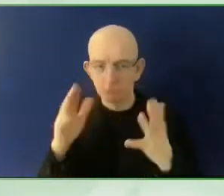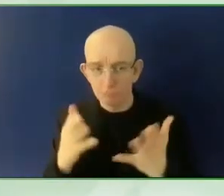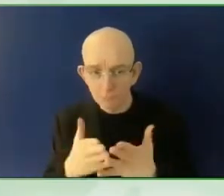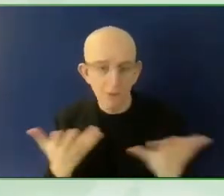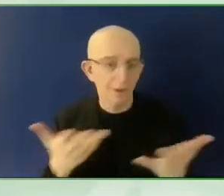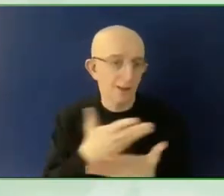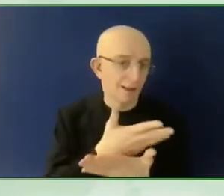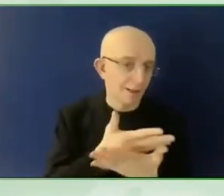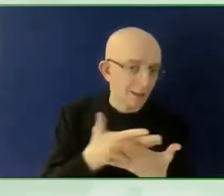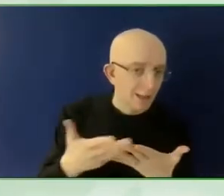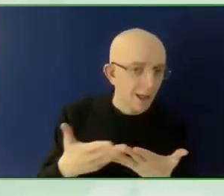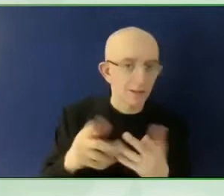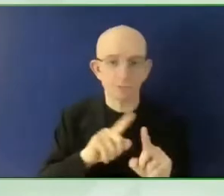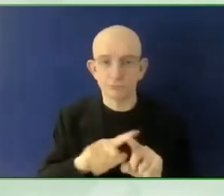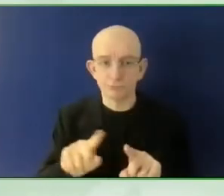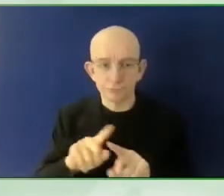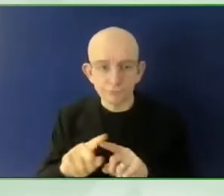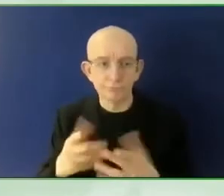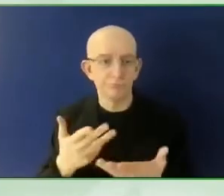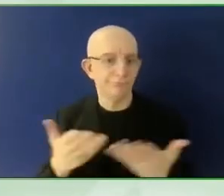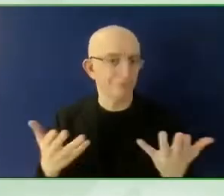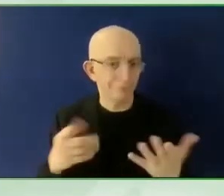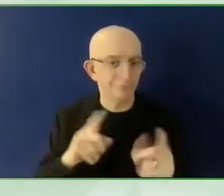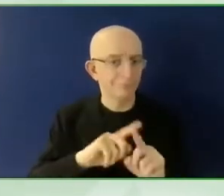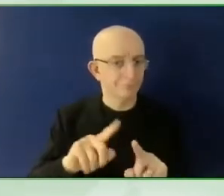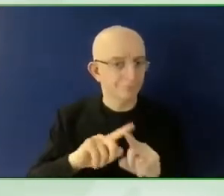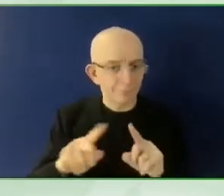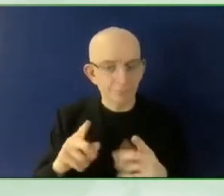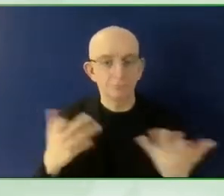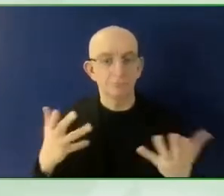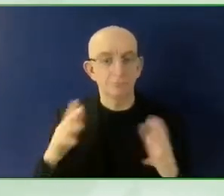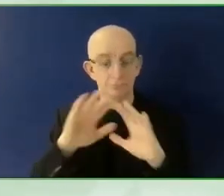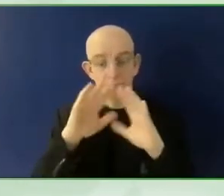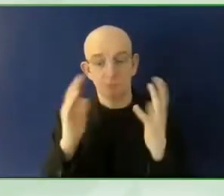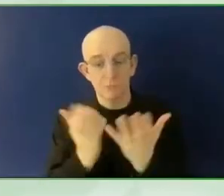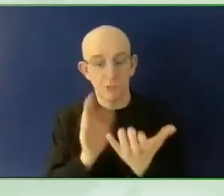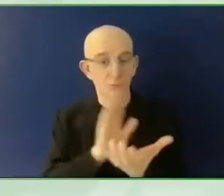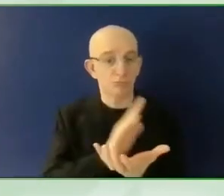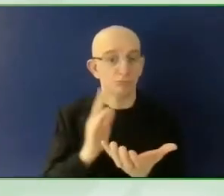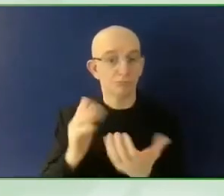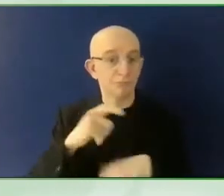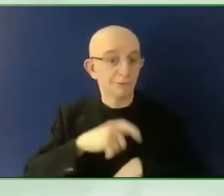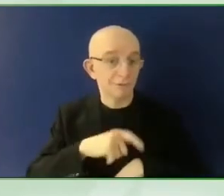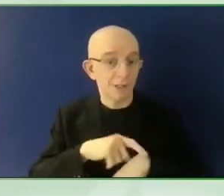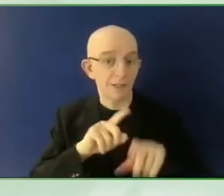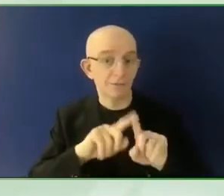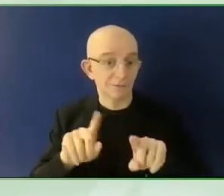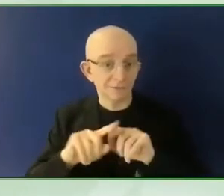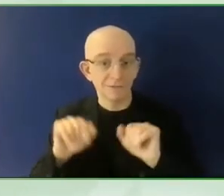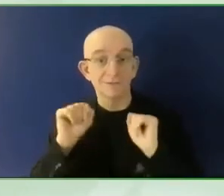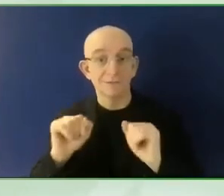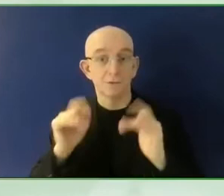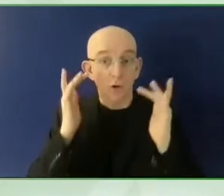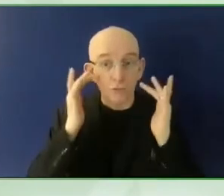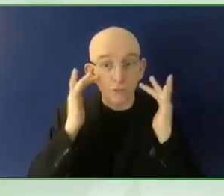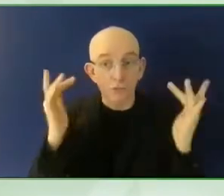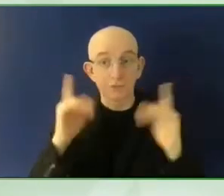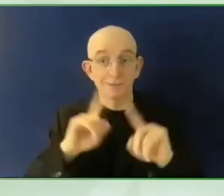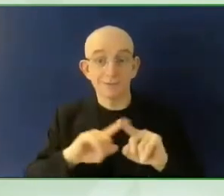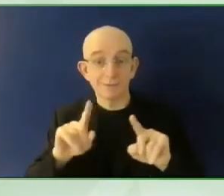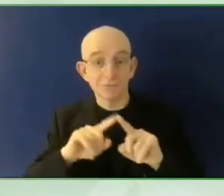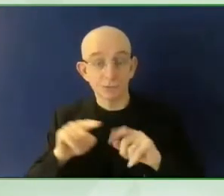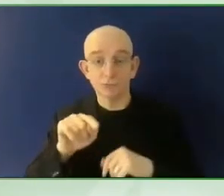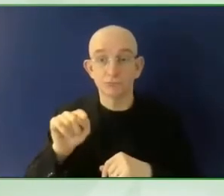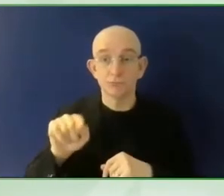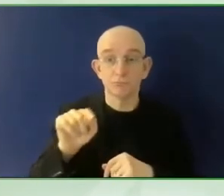through technology. So tell us about how this works. Let's say you're an individual who's blind or has low vision,